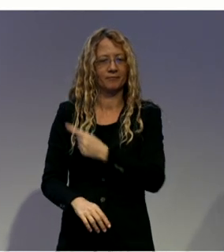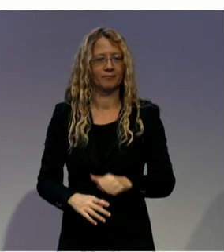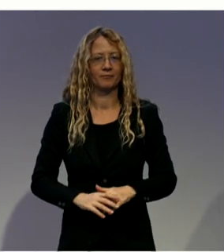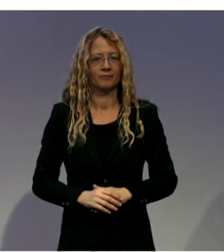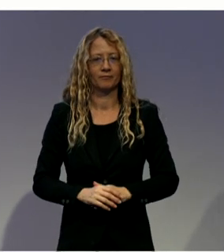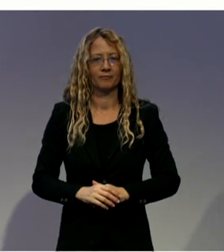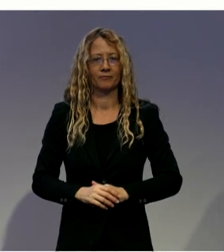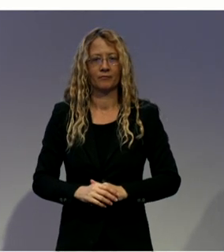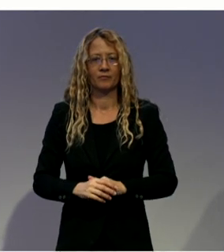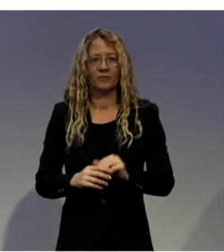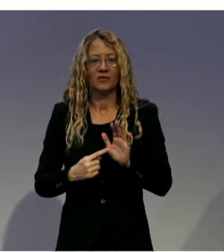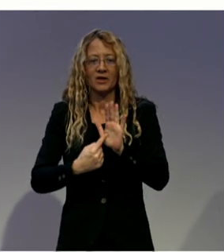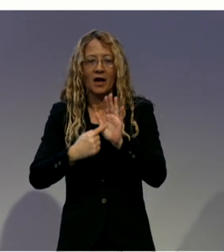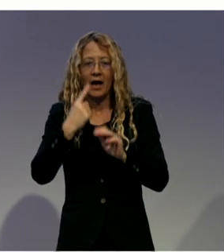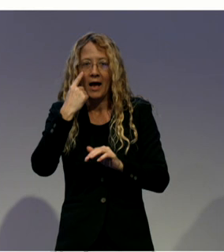disabilities.